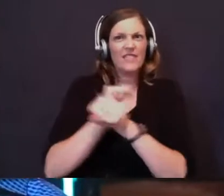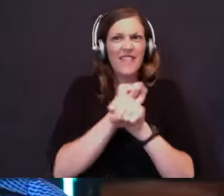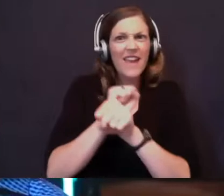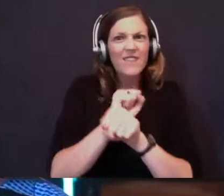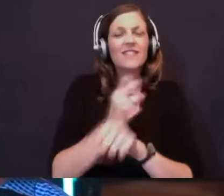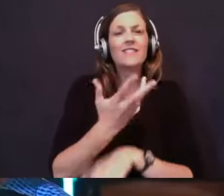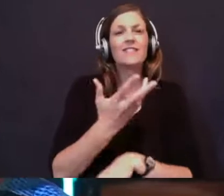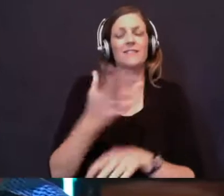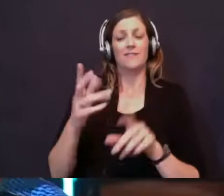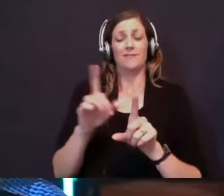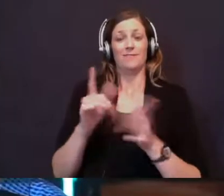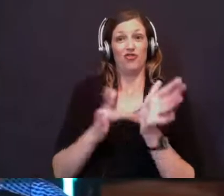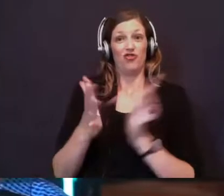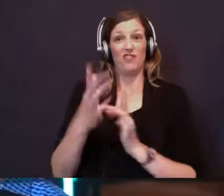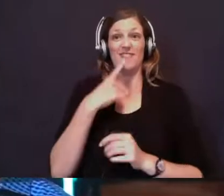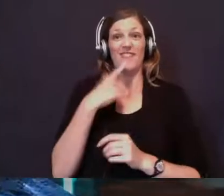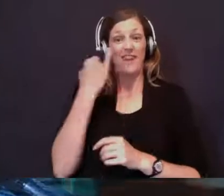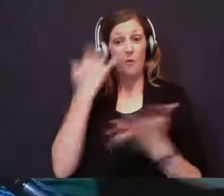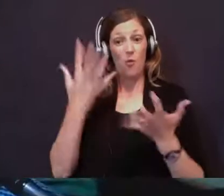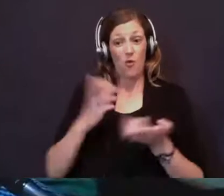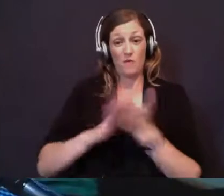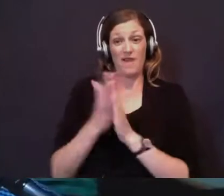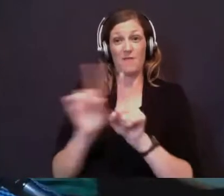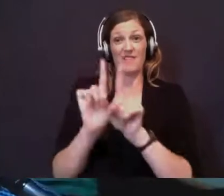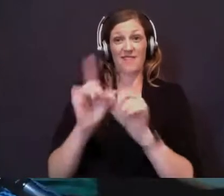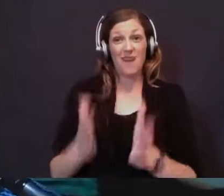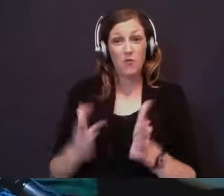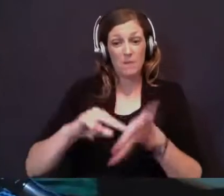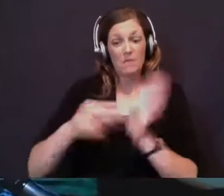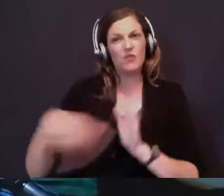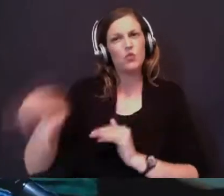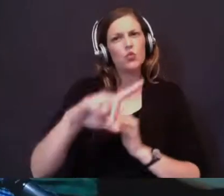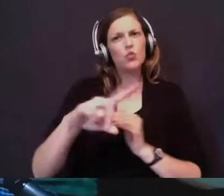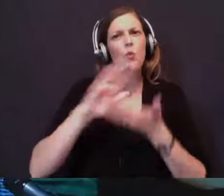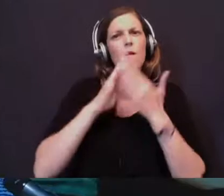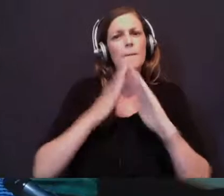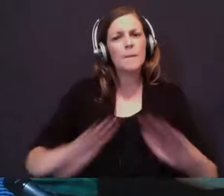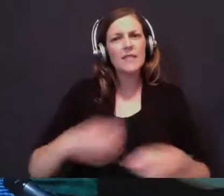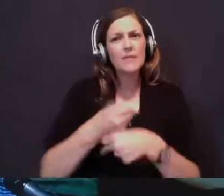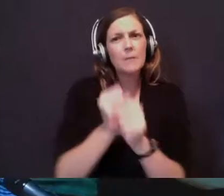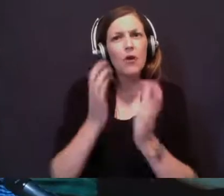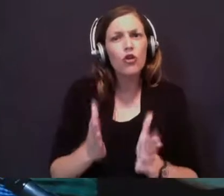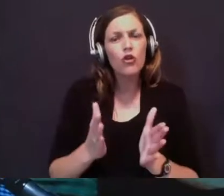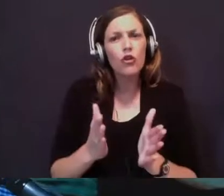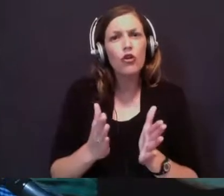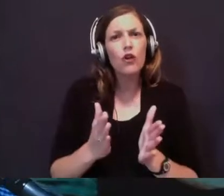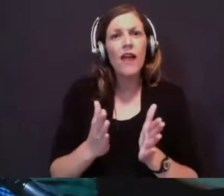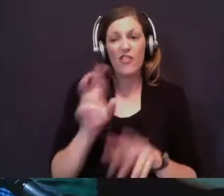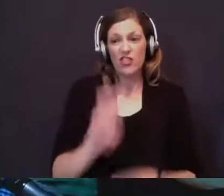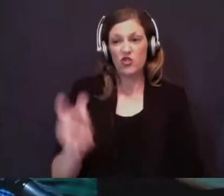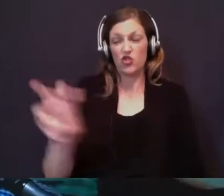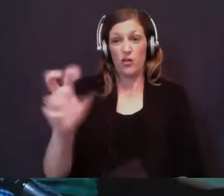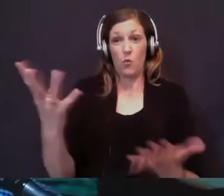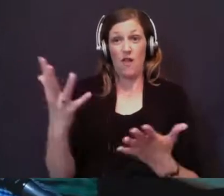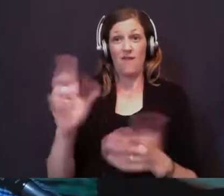disciple is to be a peacemaker. And the journey of a disciple to learn how to be a peacemaker is first an inward